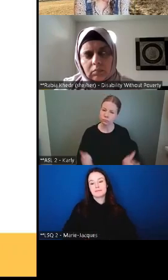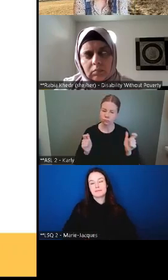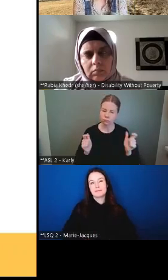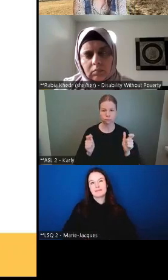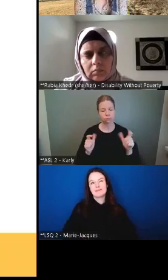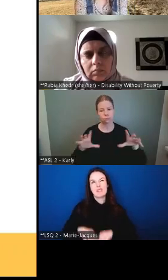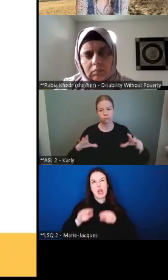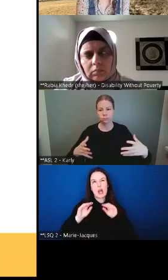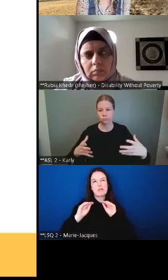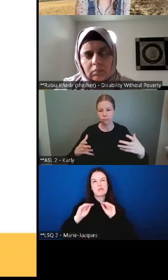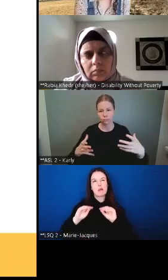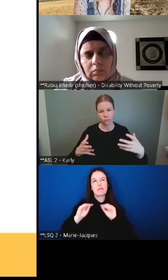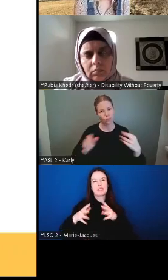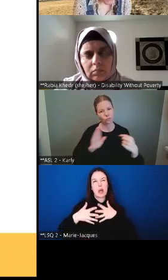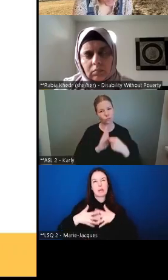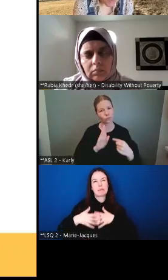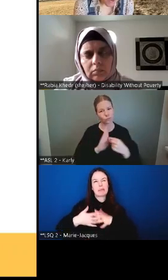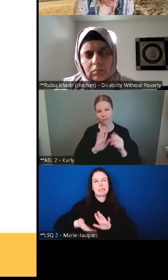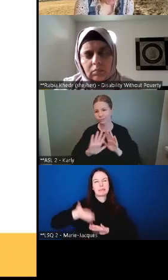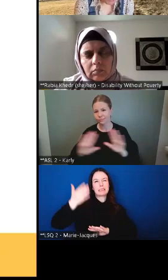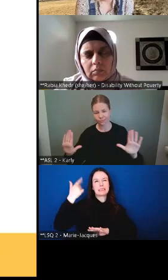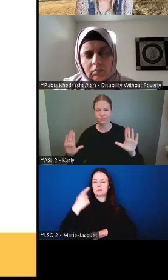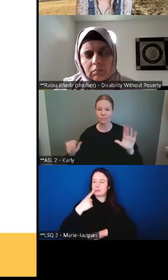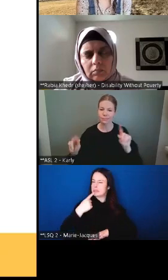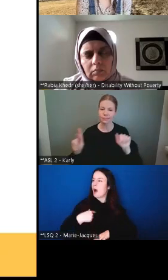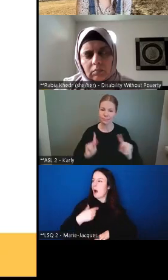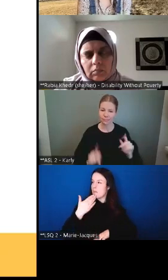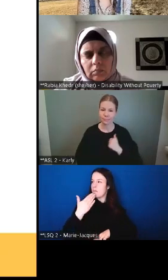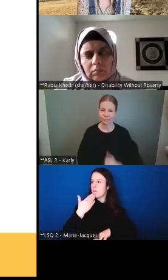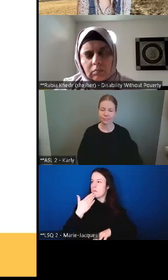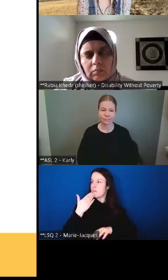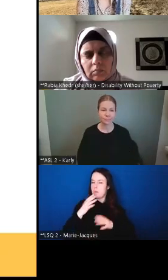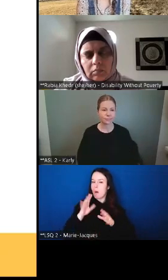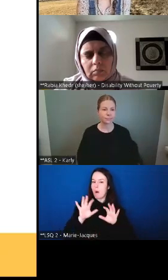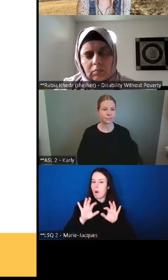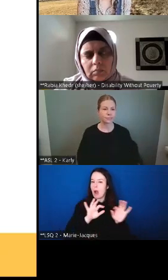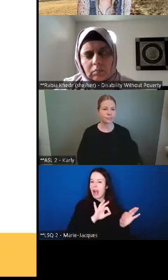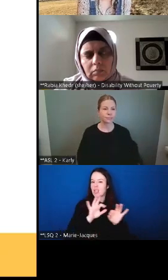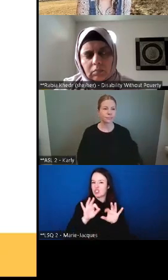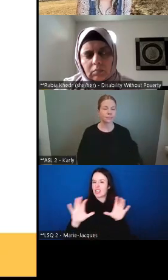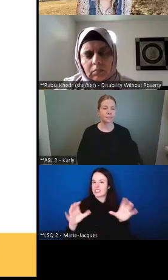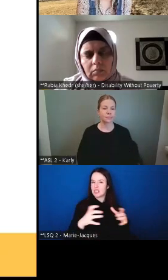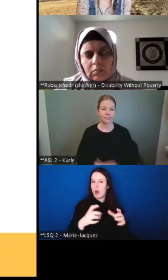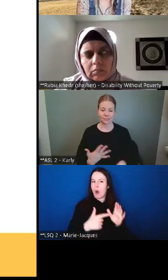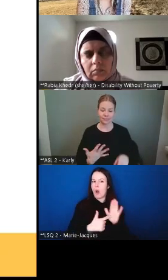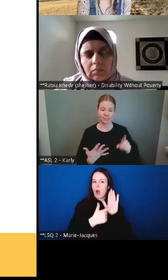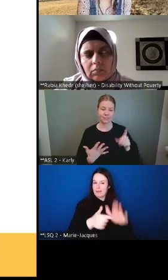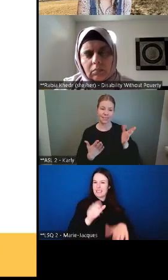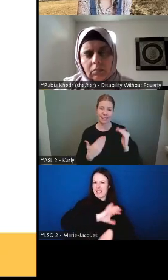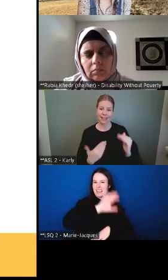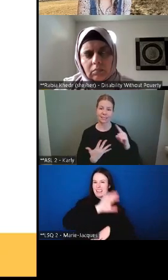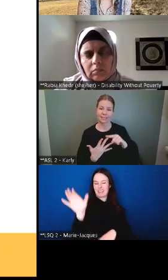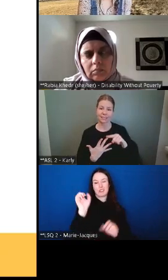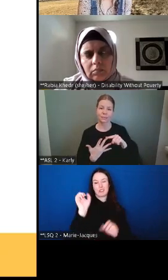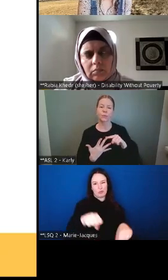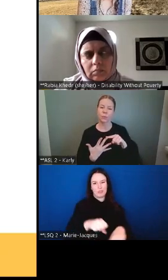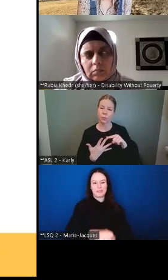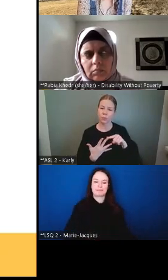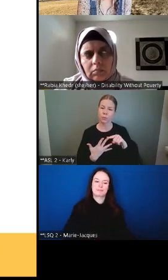people in Canada. So the next one is a big issue for us all. It's added costs.